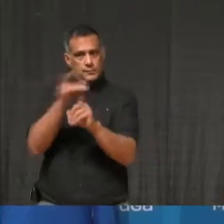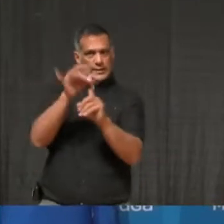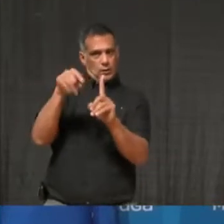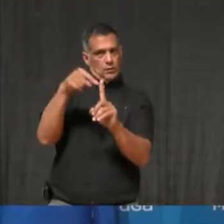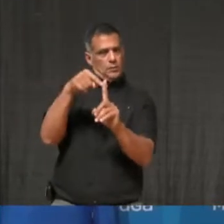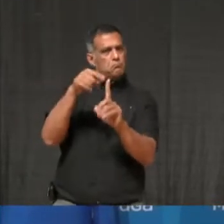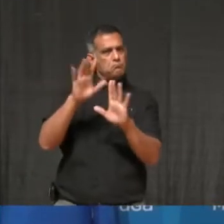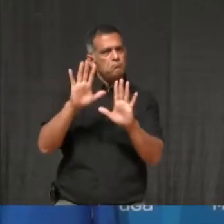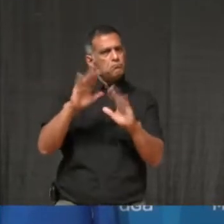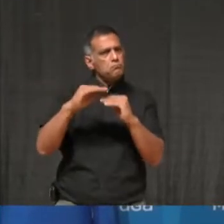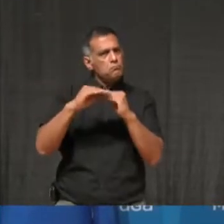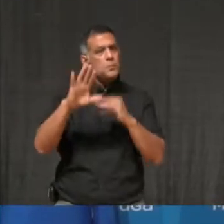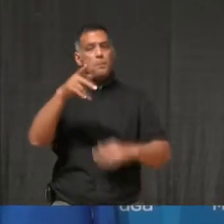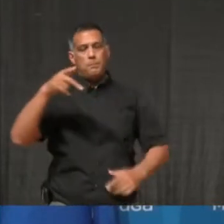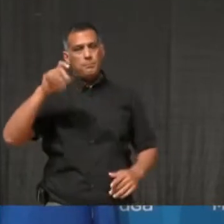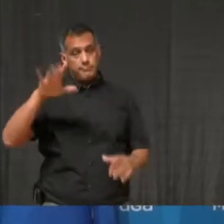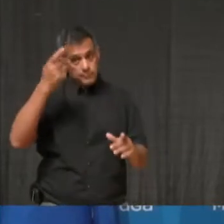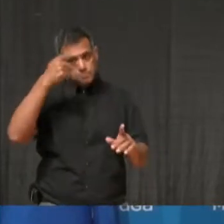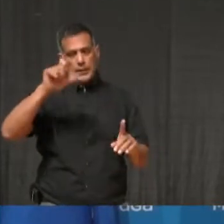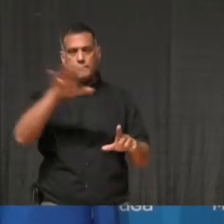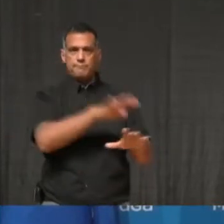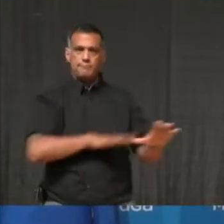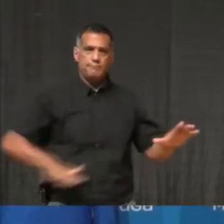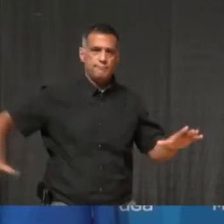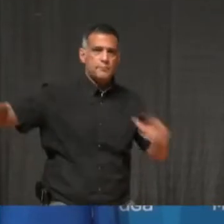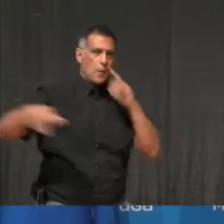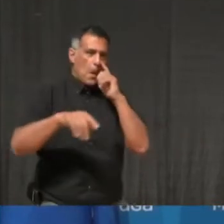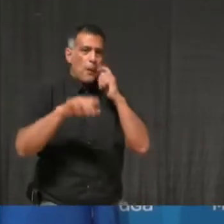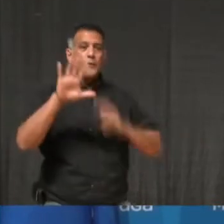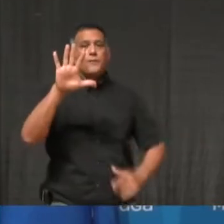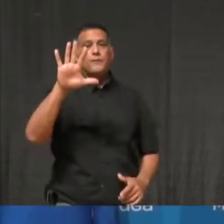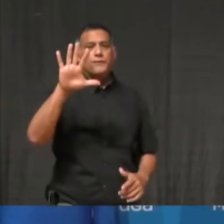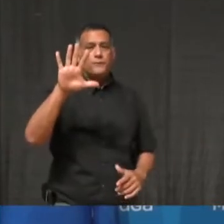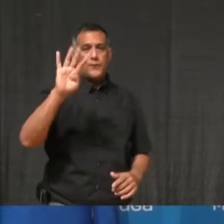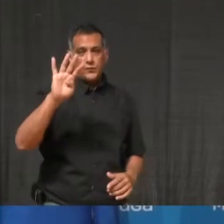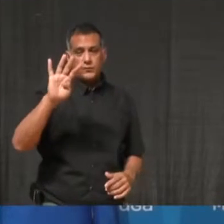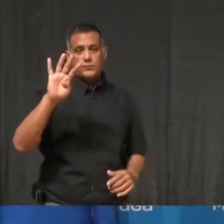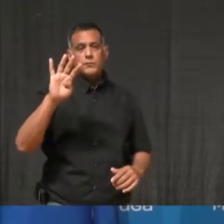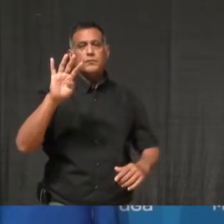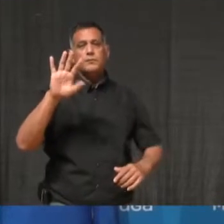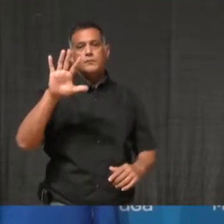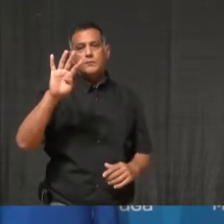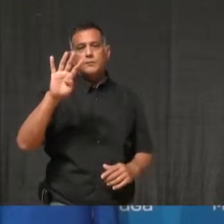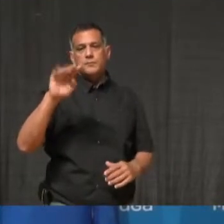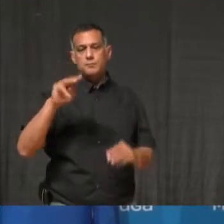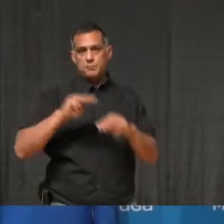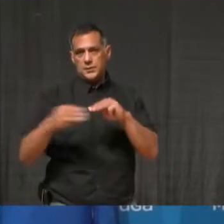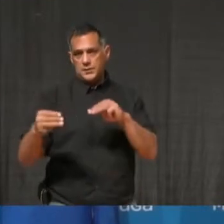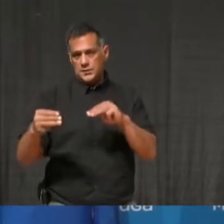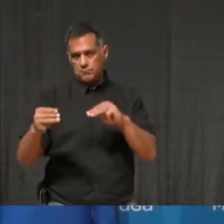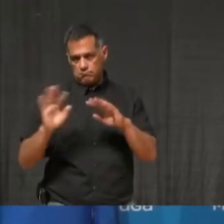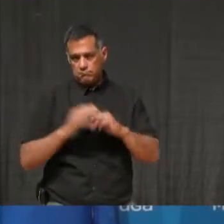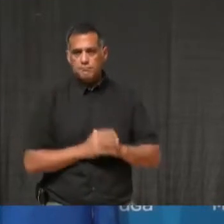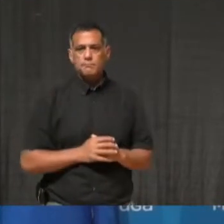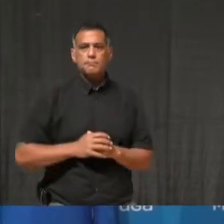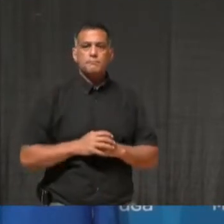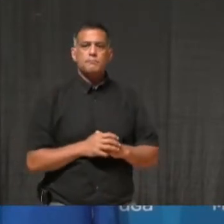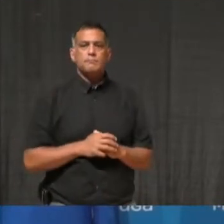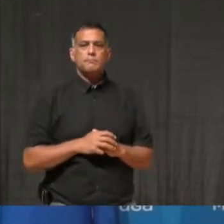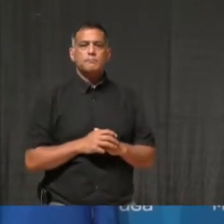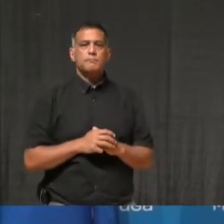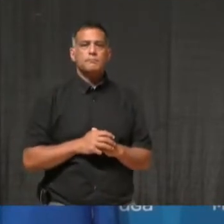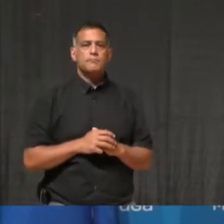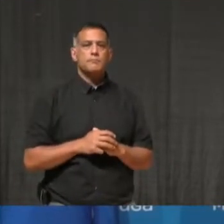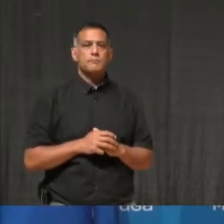over the last week. These are the highest numbers we have seen in this region since the onset of the pandemic in